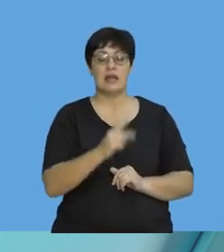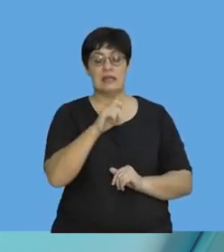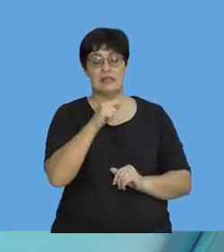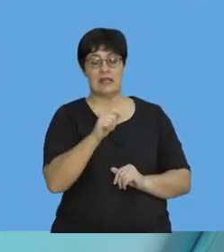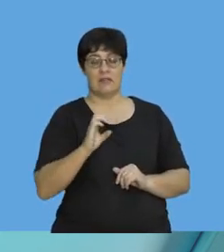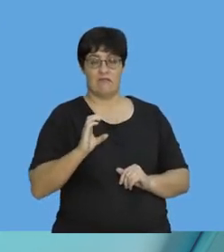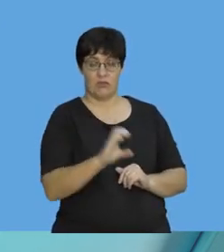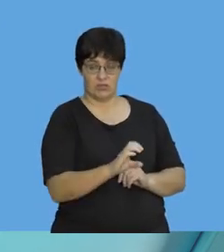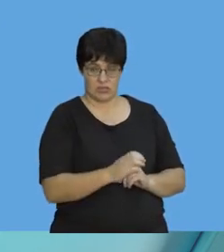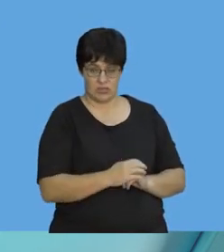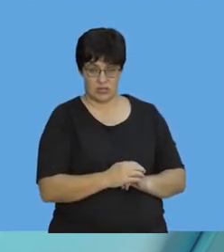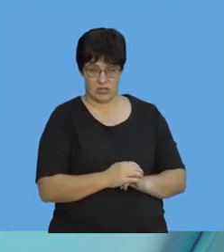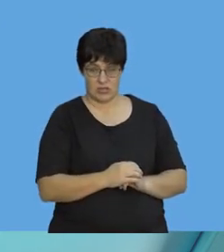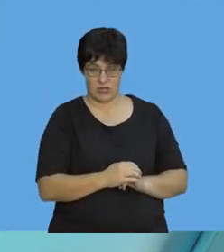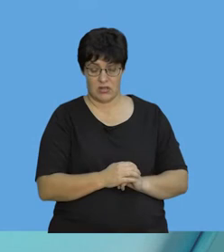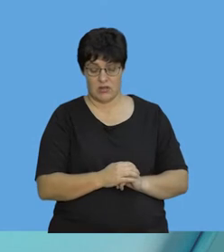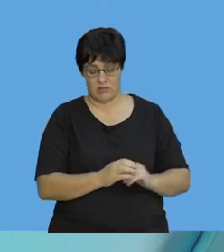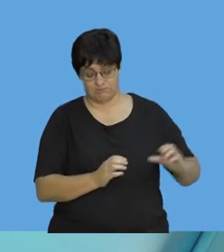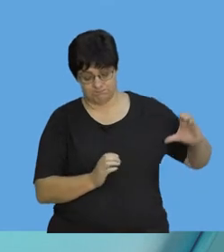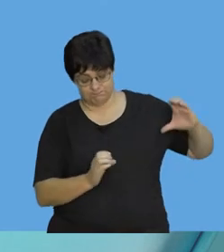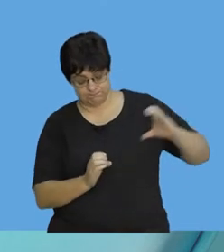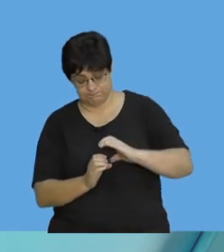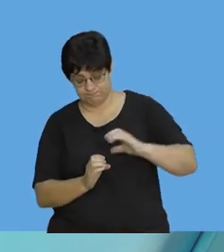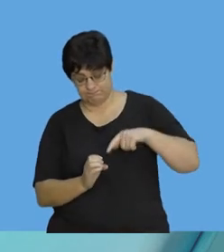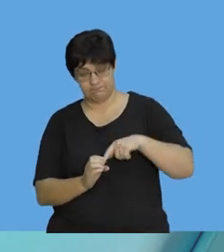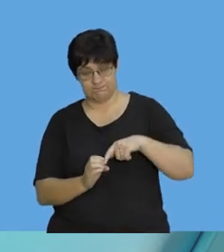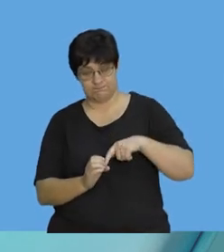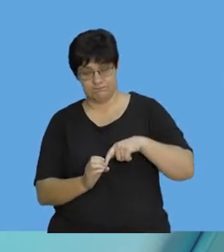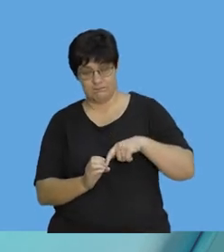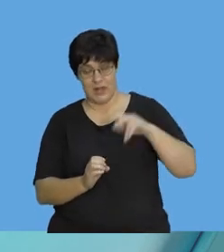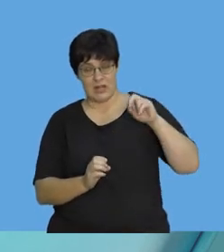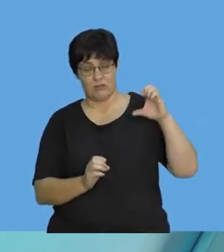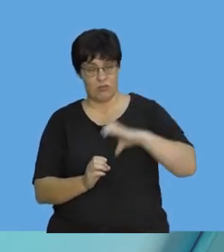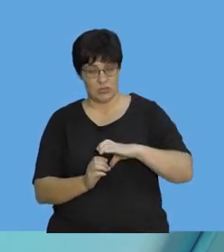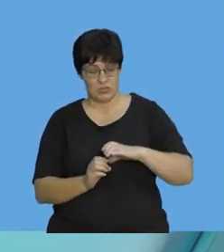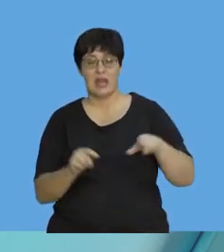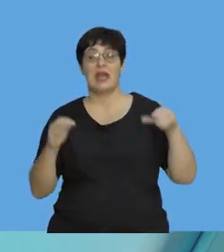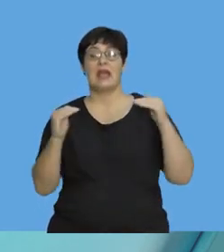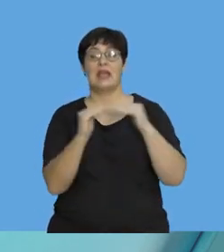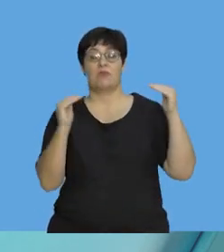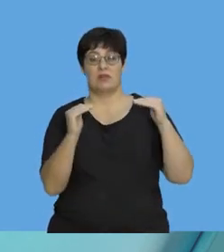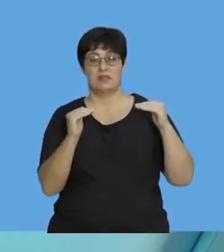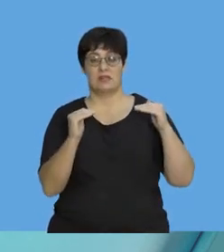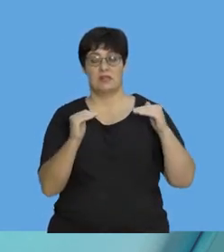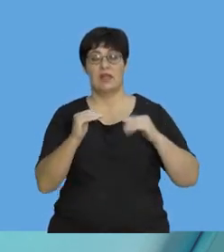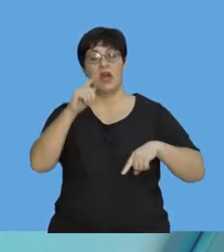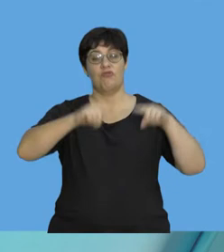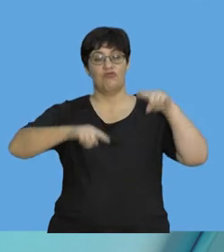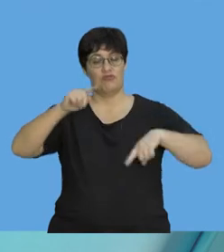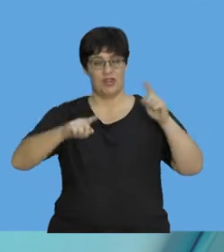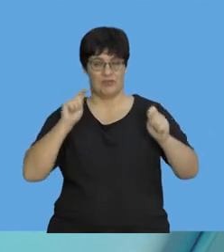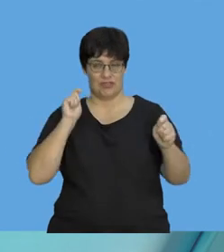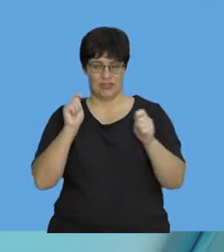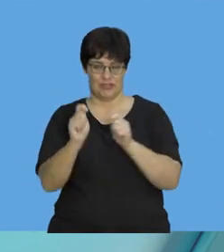the net force acting on an object is equal to the rate